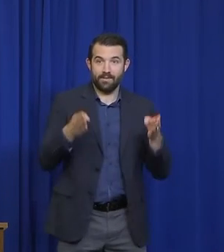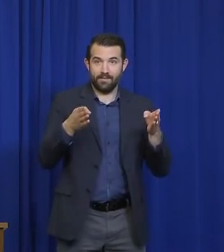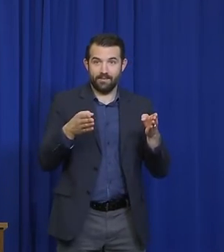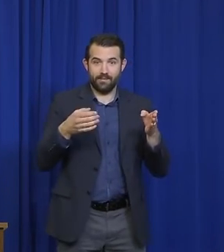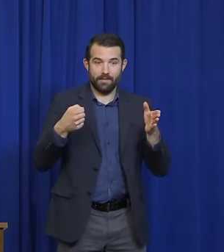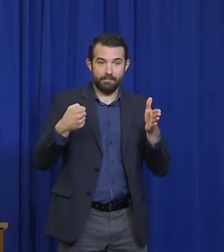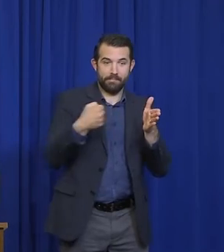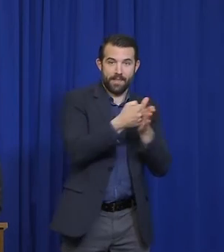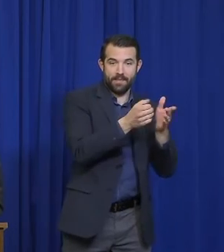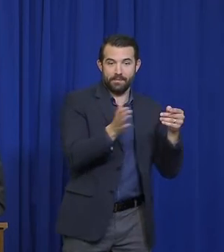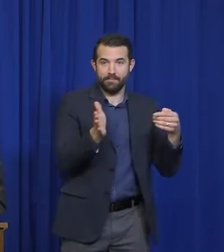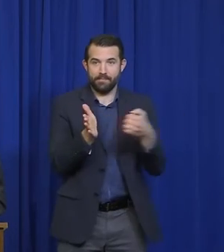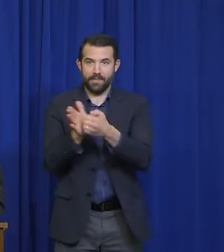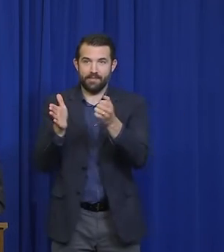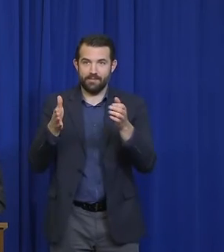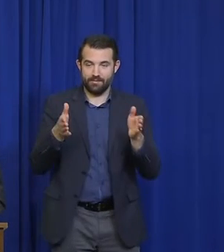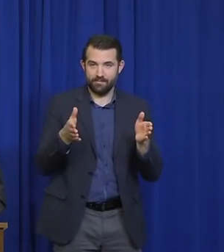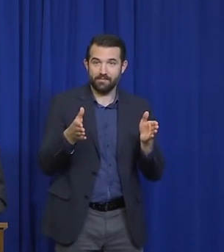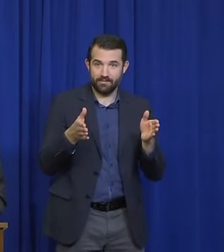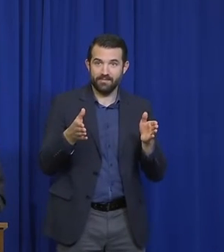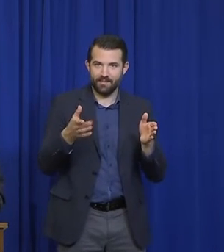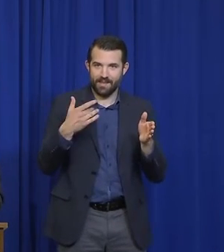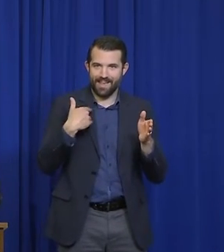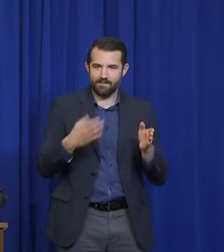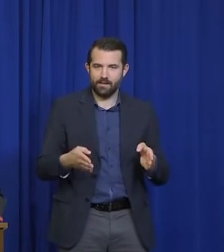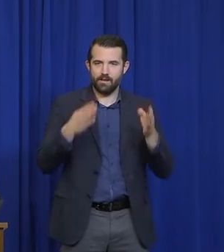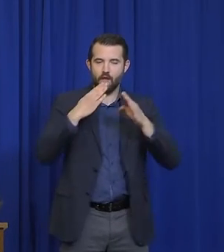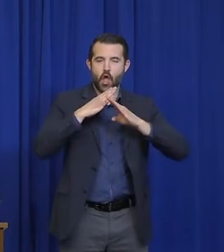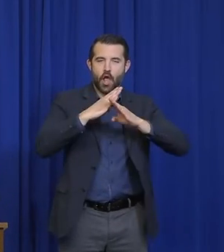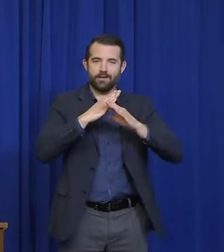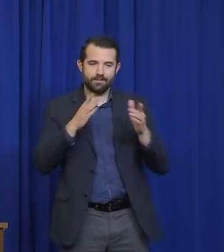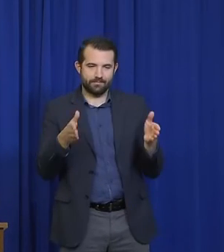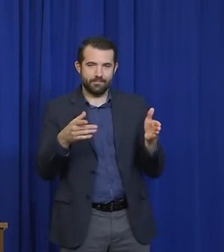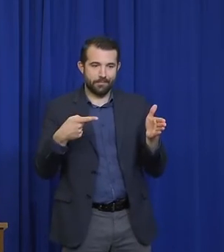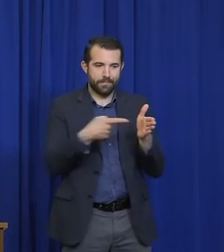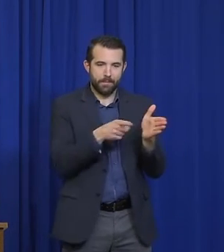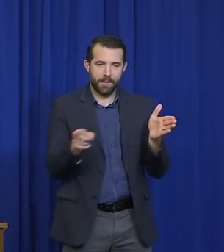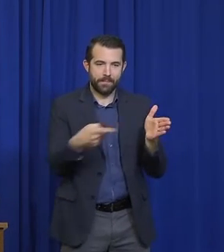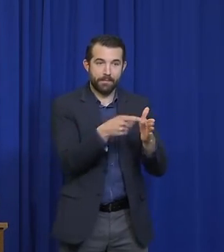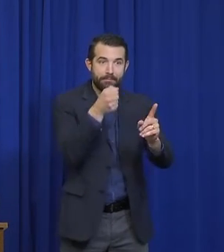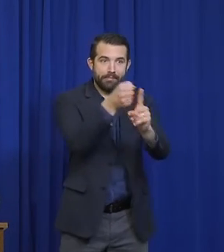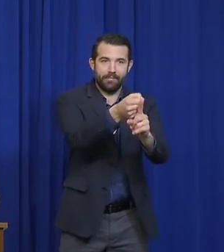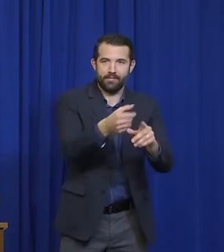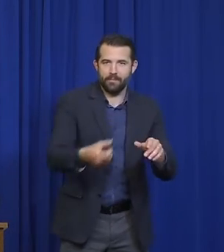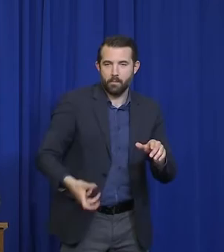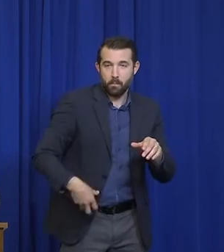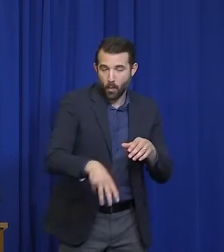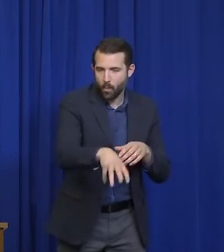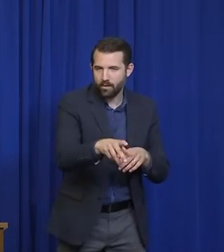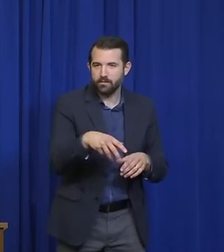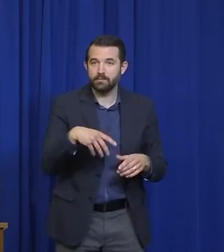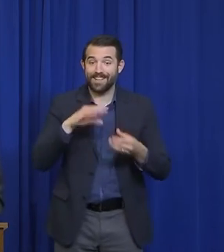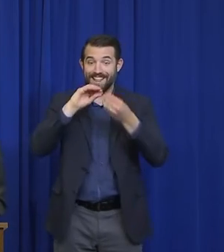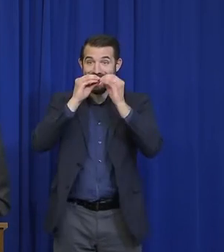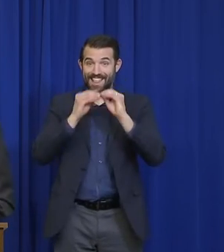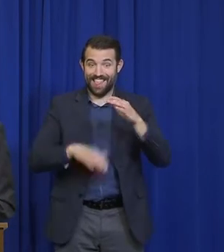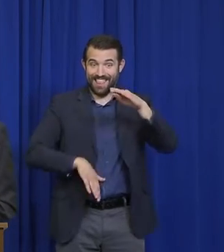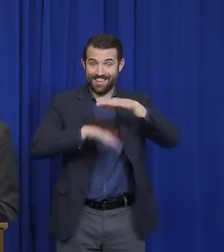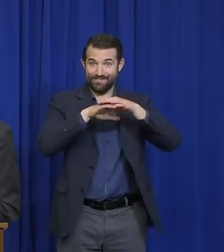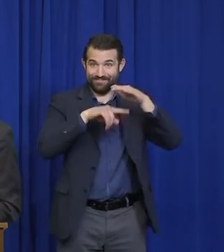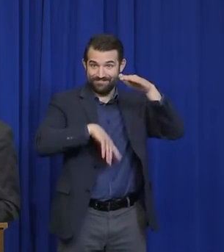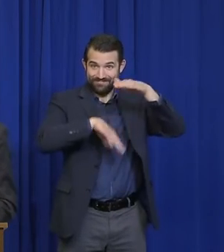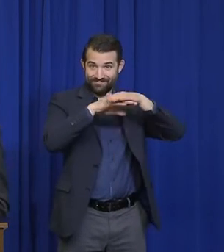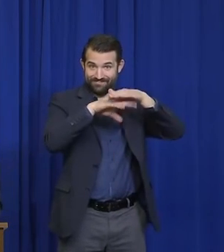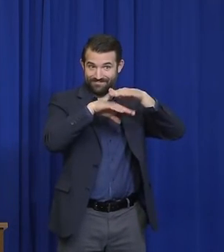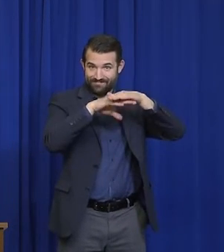that would cause some of the brakes to be put on as well. And we're taking a look at those at each and every stage to make sure we don't have the secondary